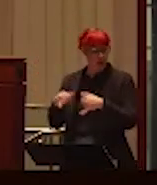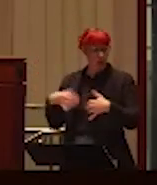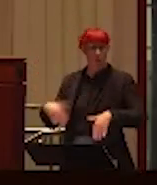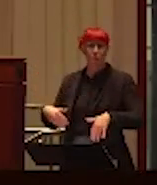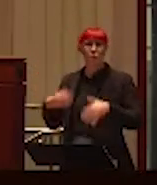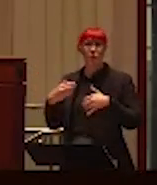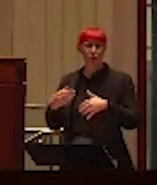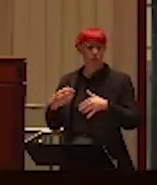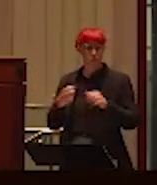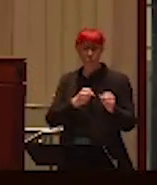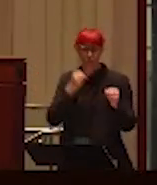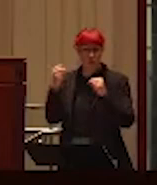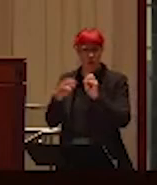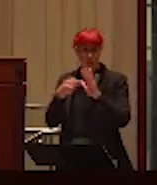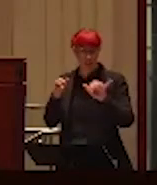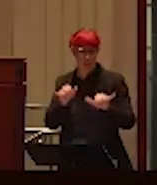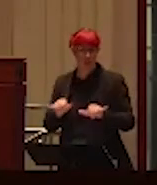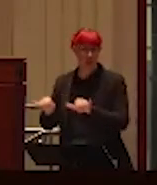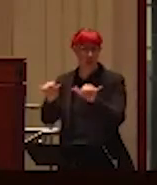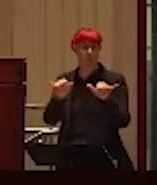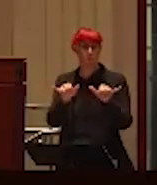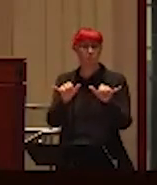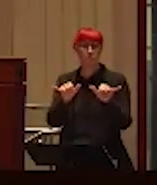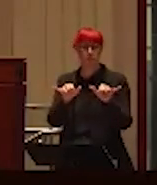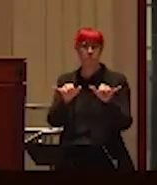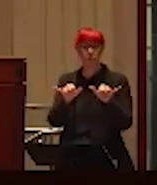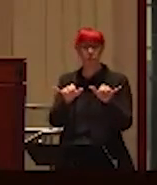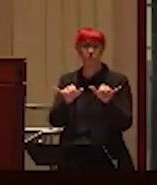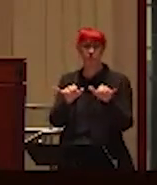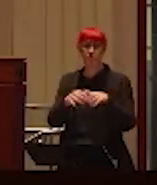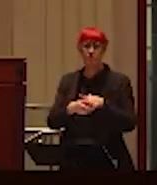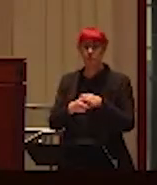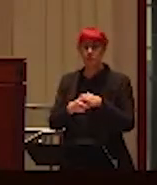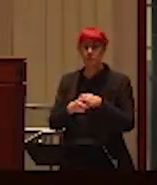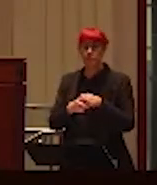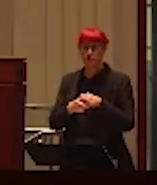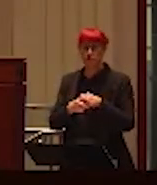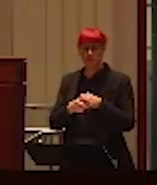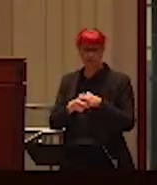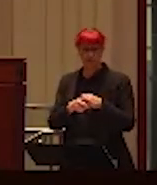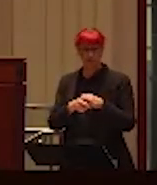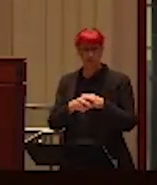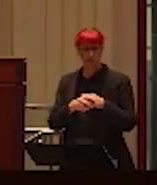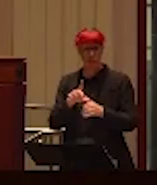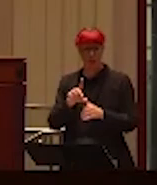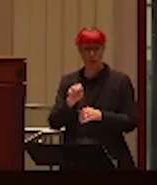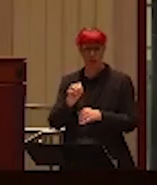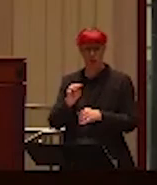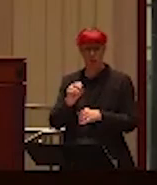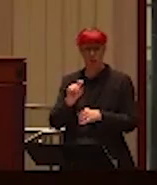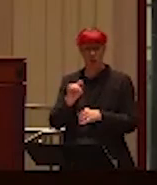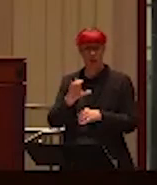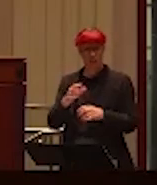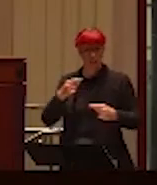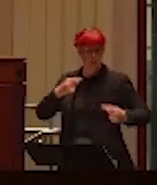stereotype in the culture, which Alexander's talked about. And that is that in domestic disputes, women are virtually always the victims